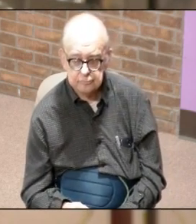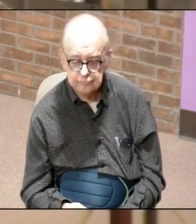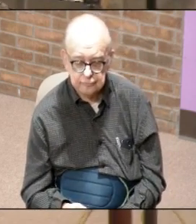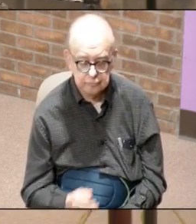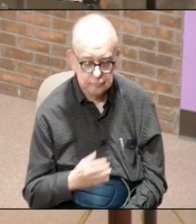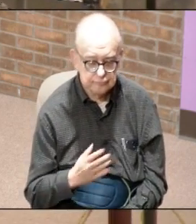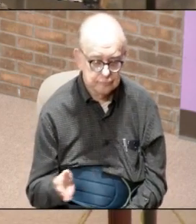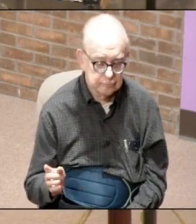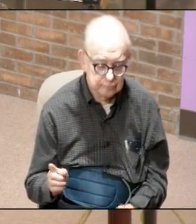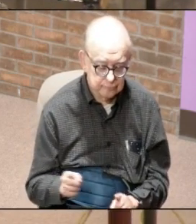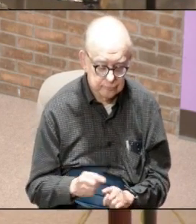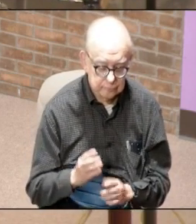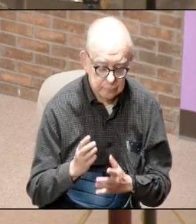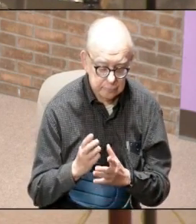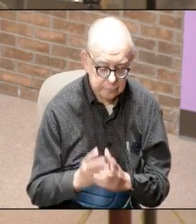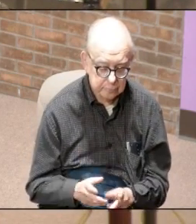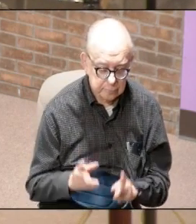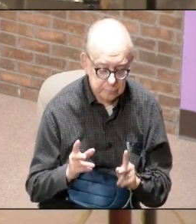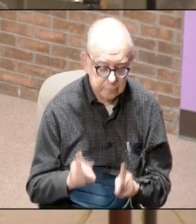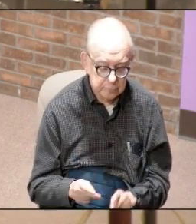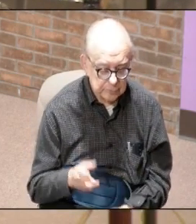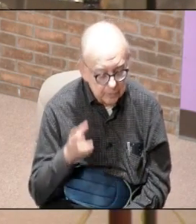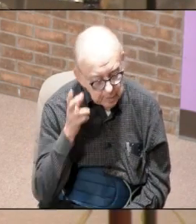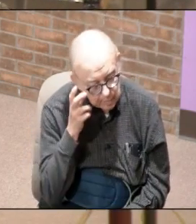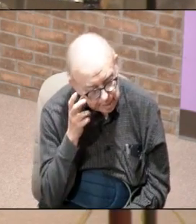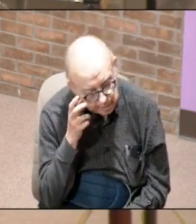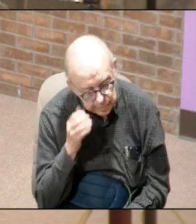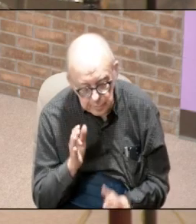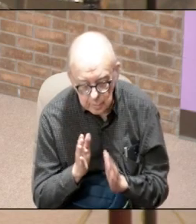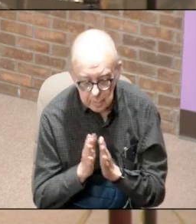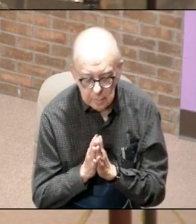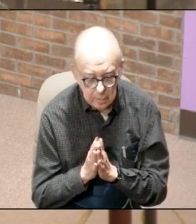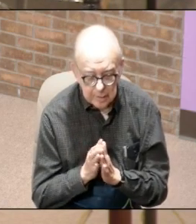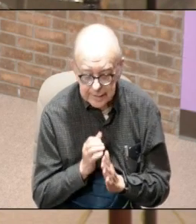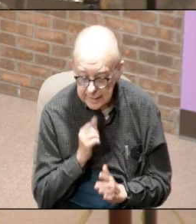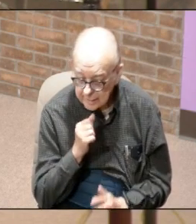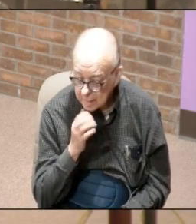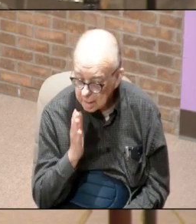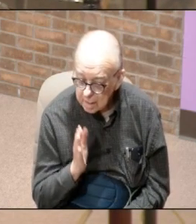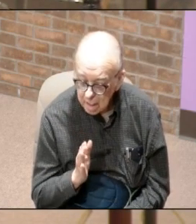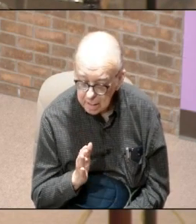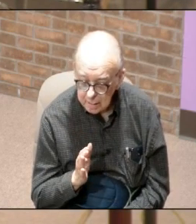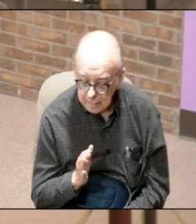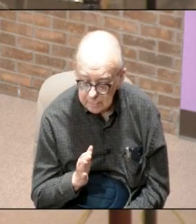there is also someone else who hears prayers and is not God